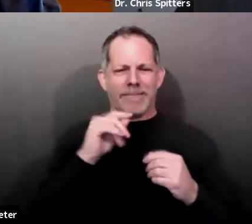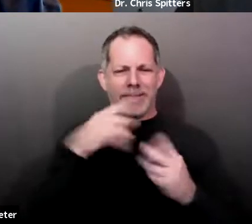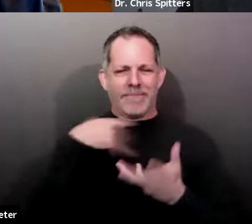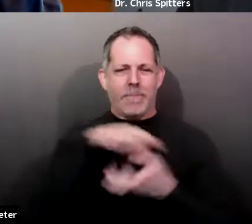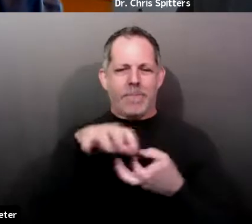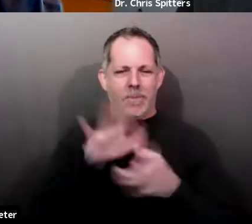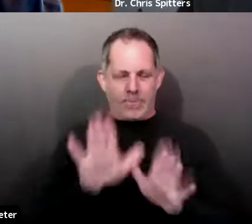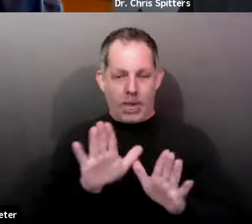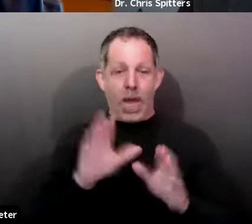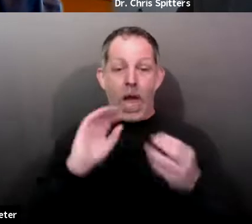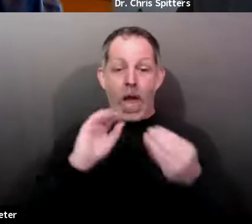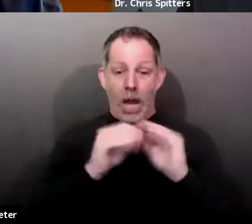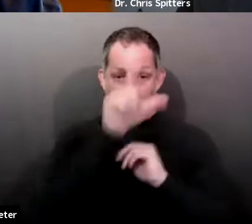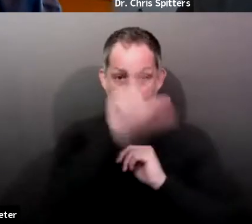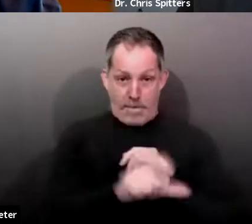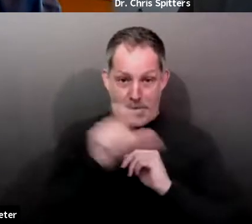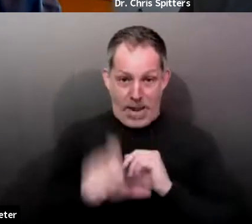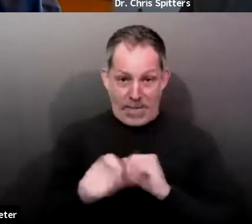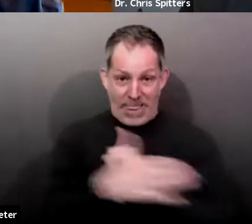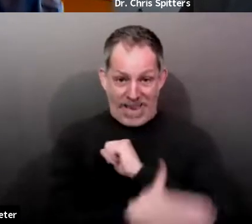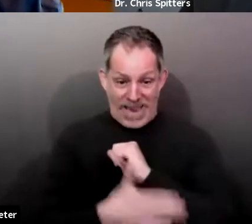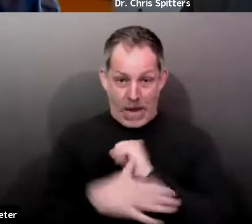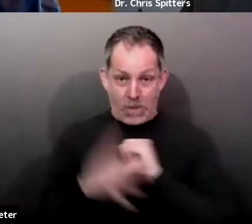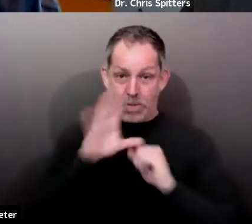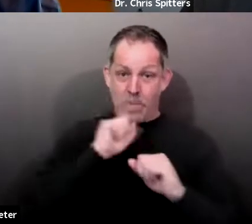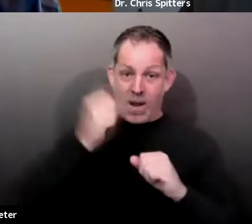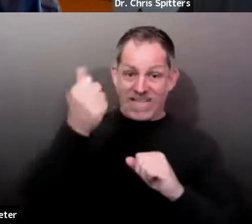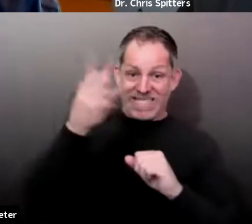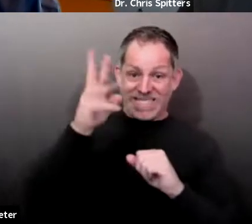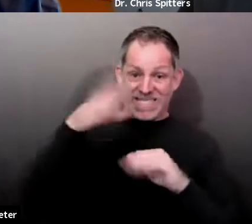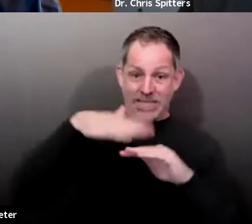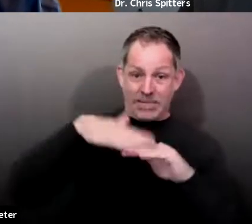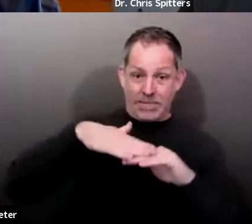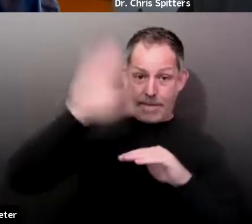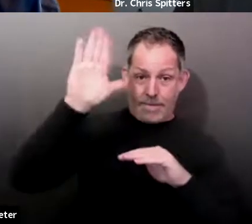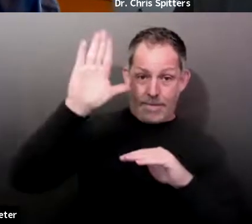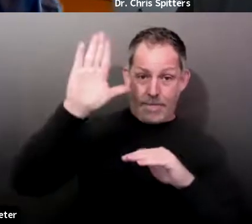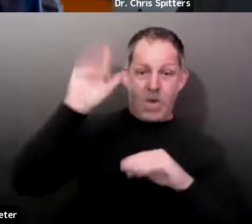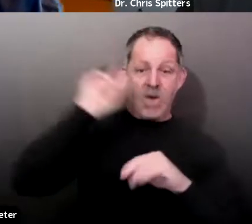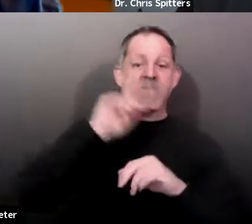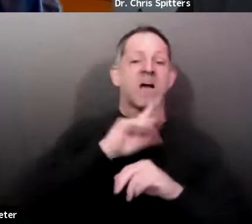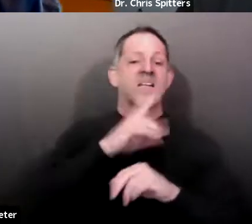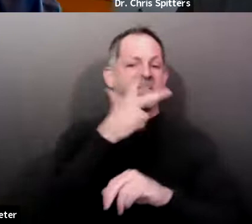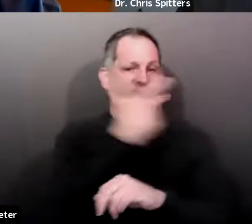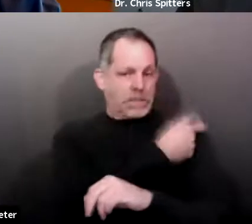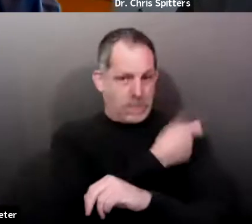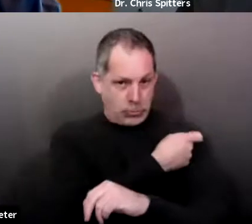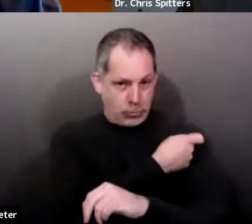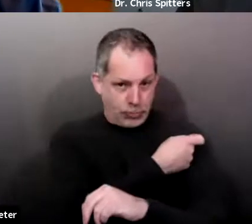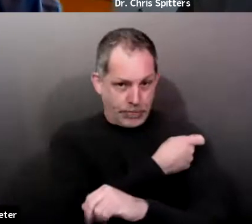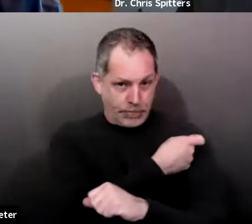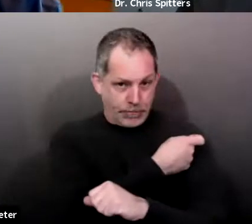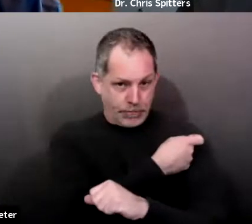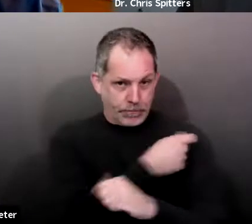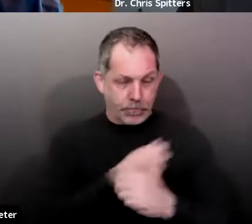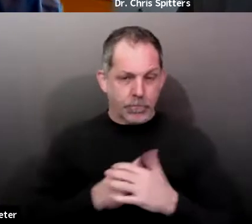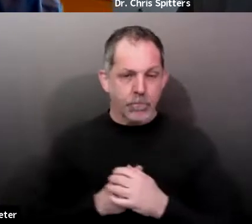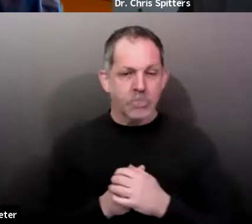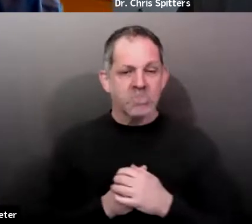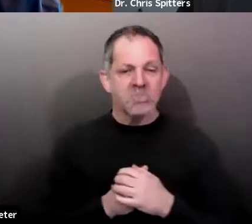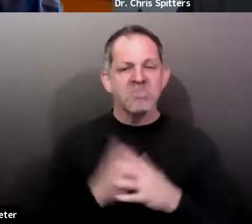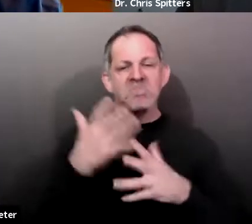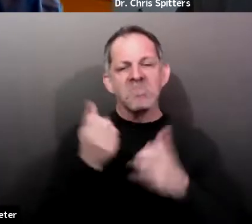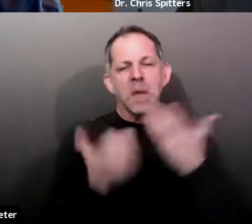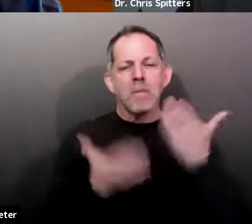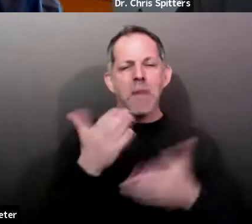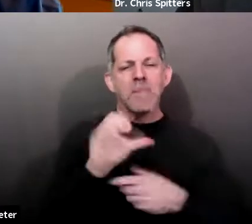16, that's the youngest age eligible for vaccination. Uh, we're getting about 10 to 11 percent of the